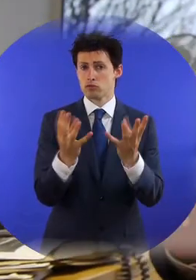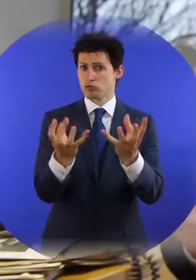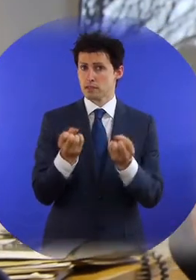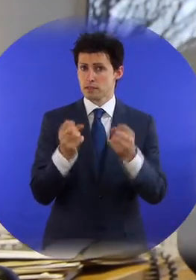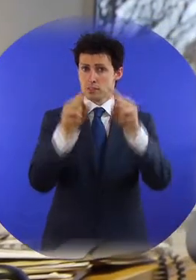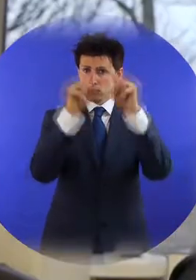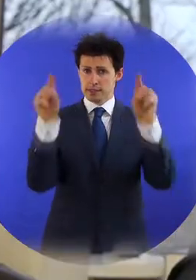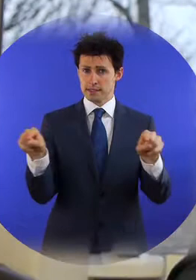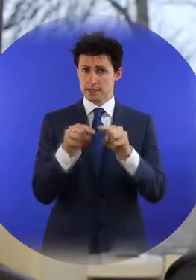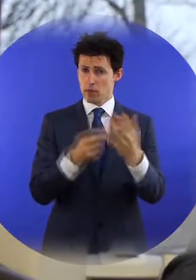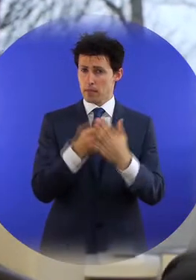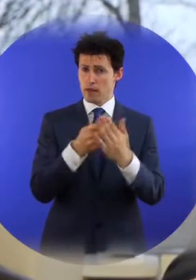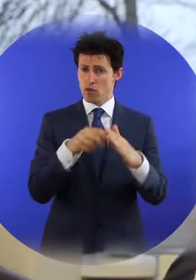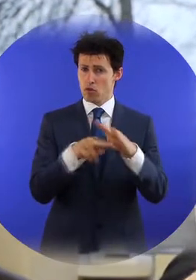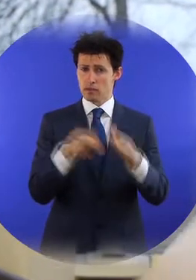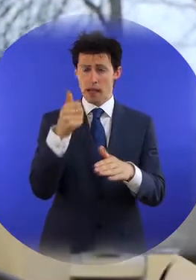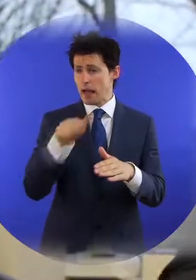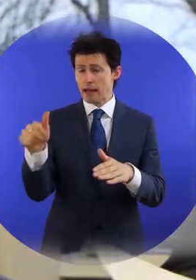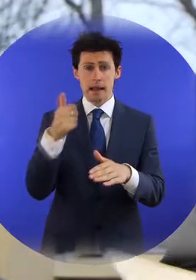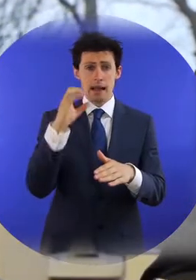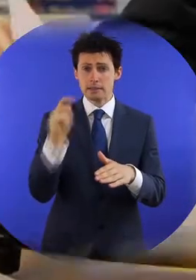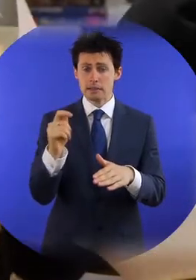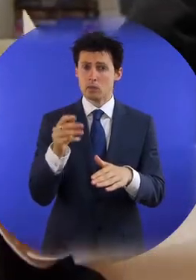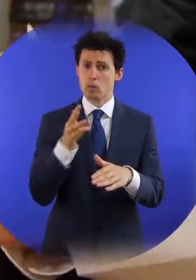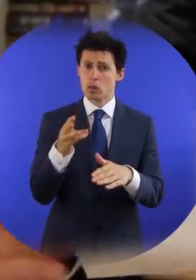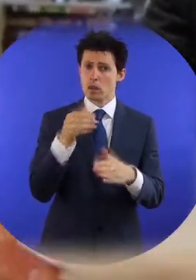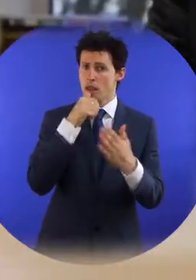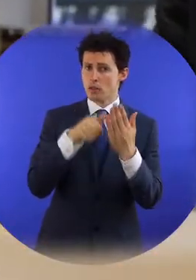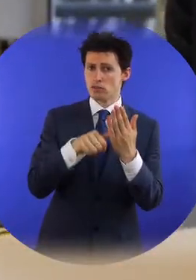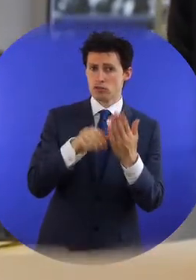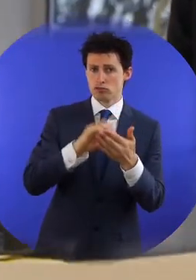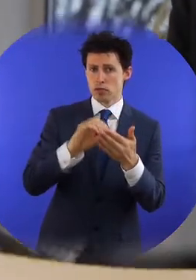setting out the details of the complaint and their intention to seek a remedy.